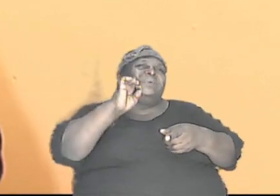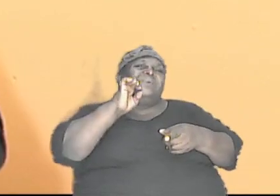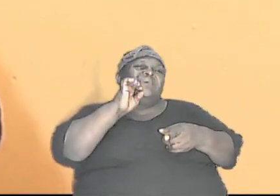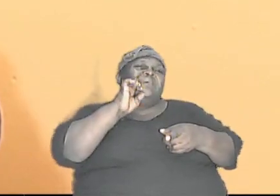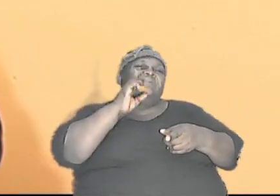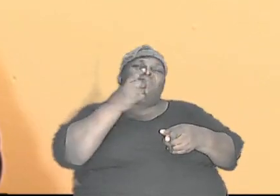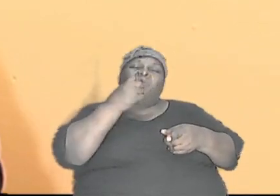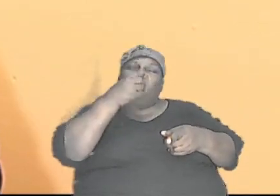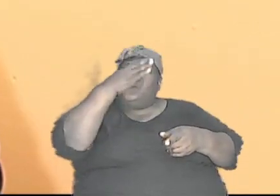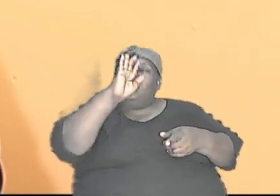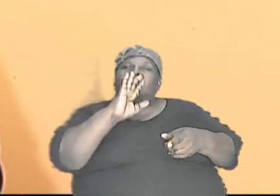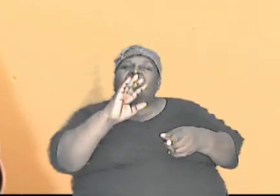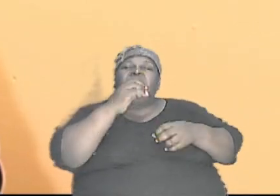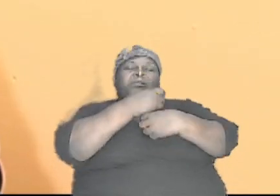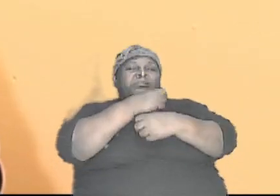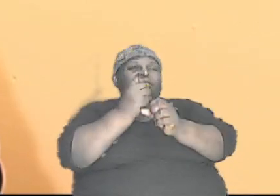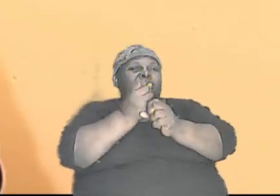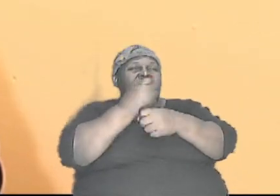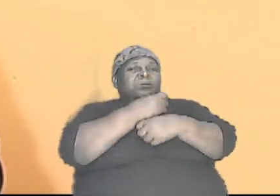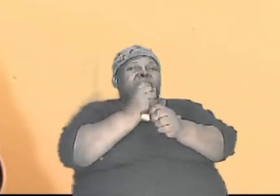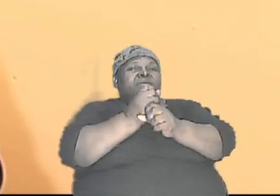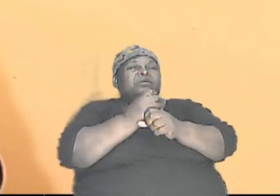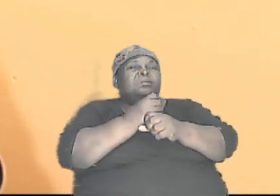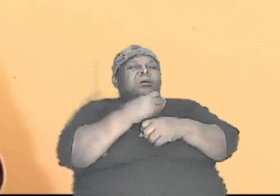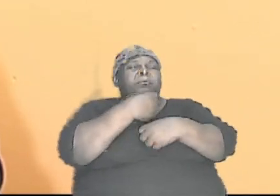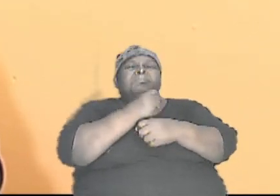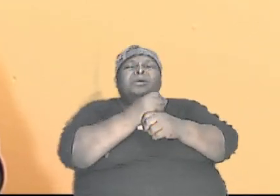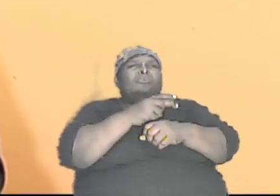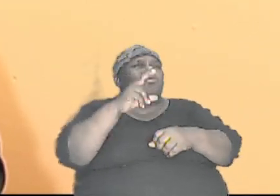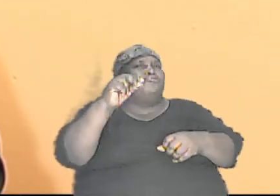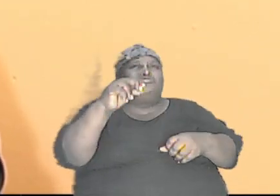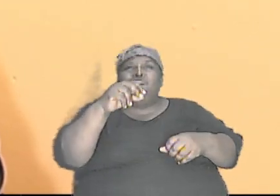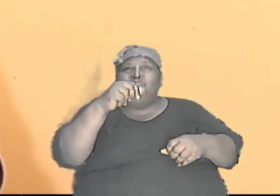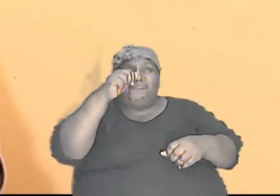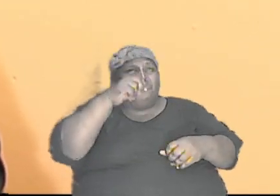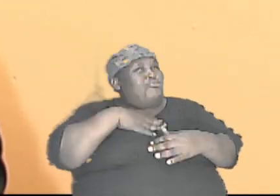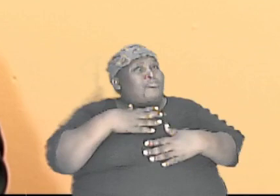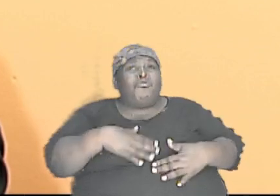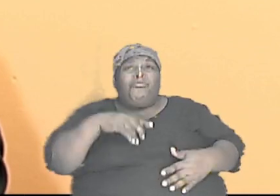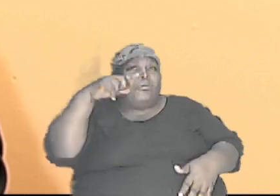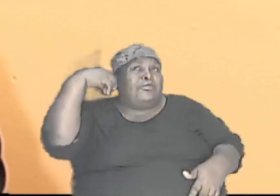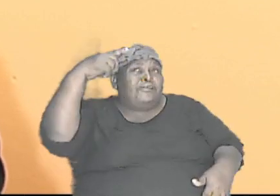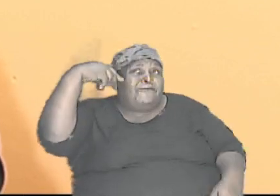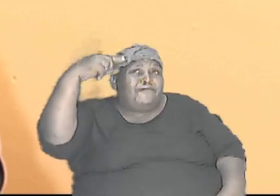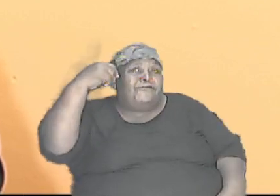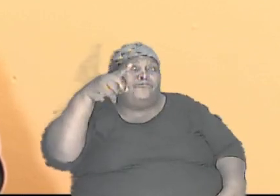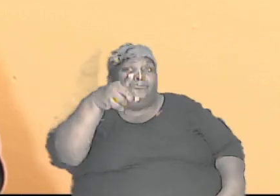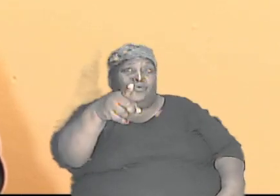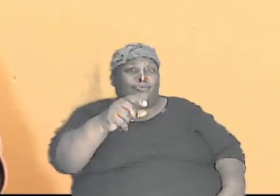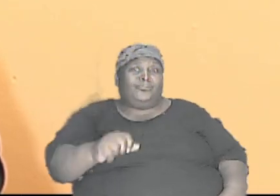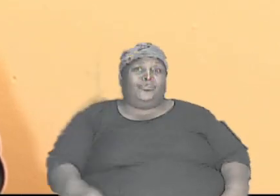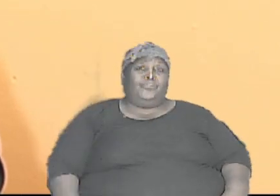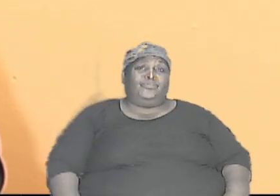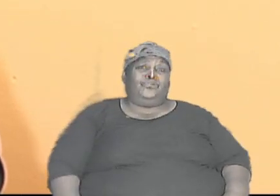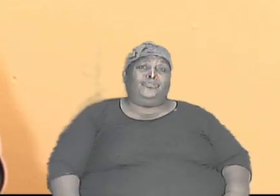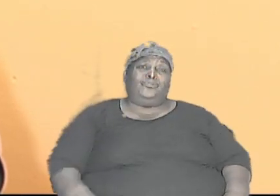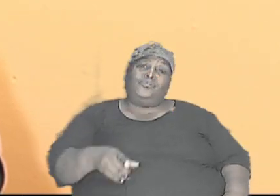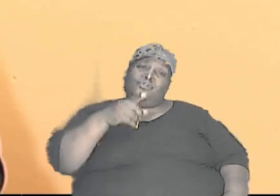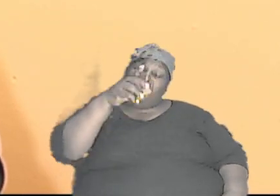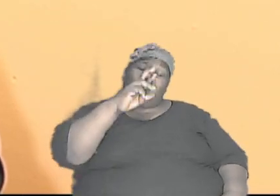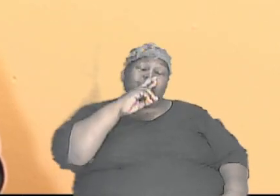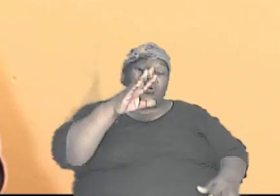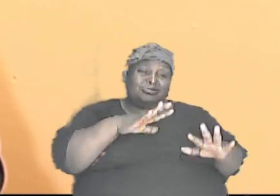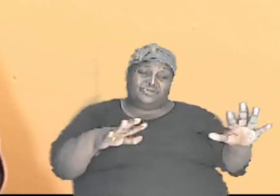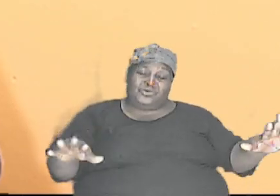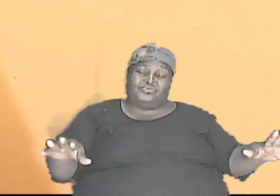God made let let nobody fool you let nobody try to twist that from your mind you are children of the